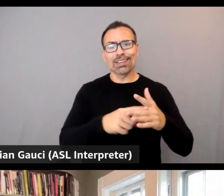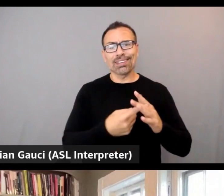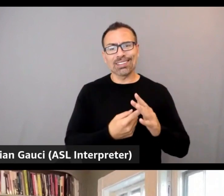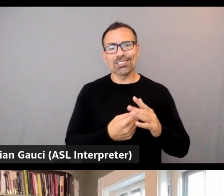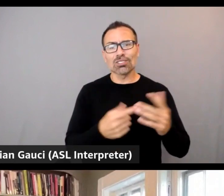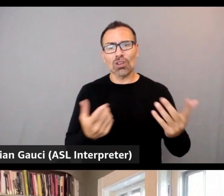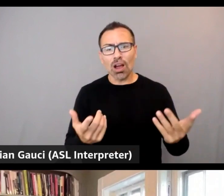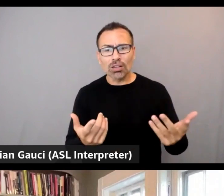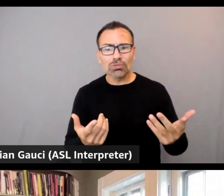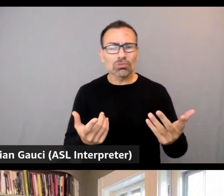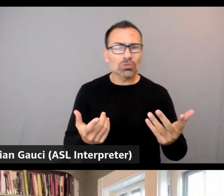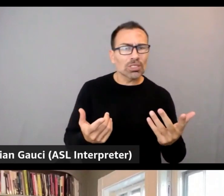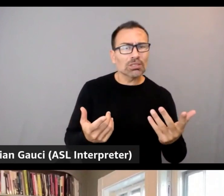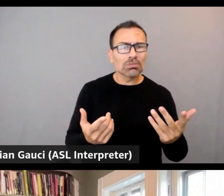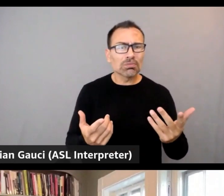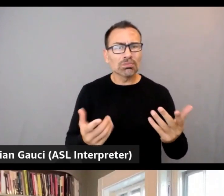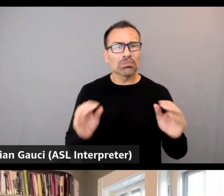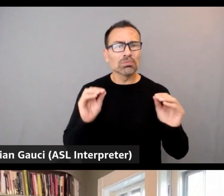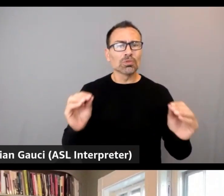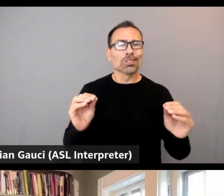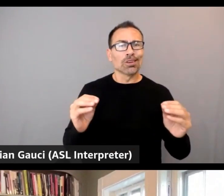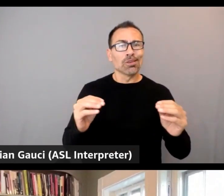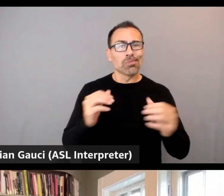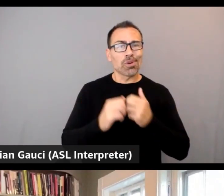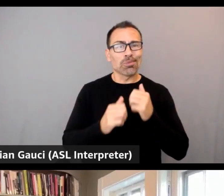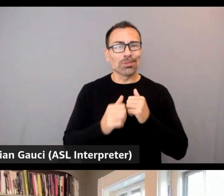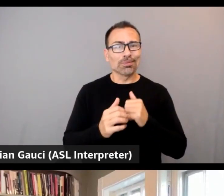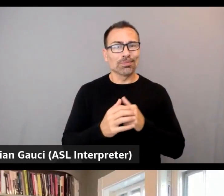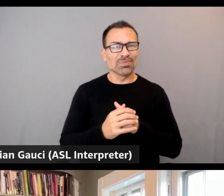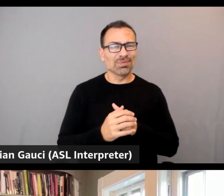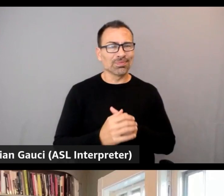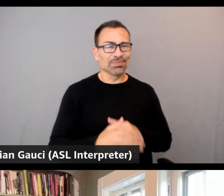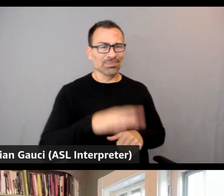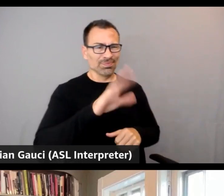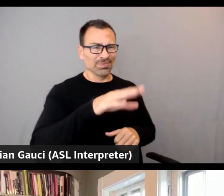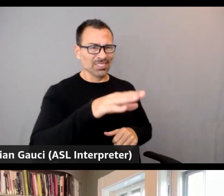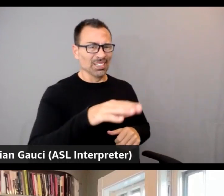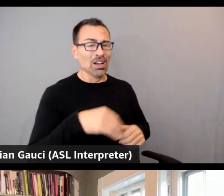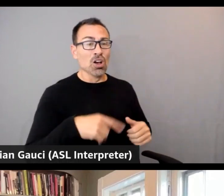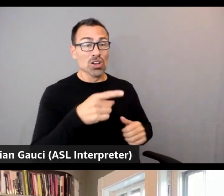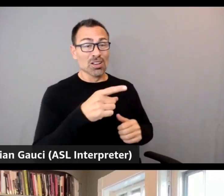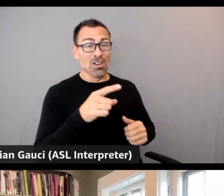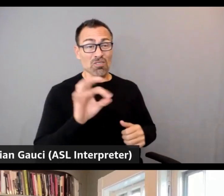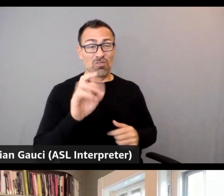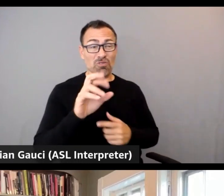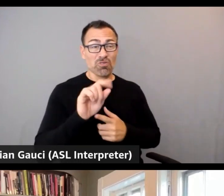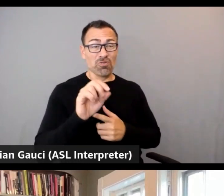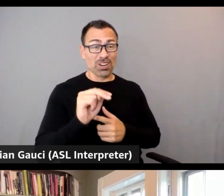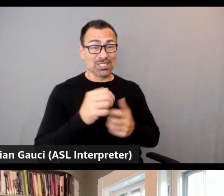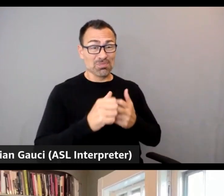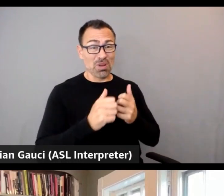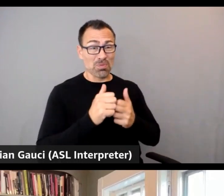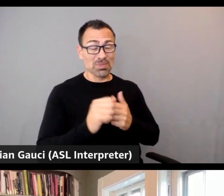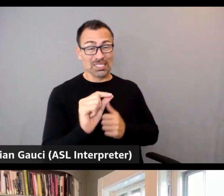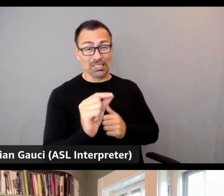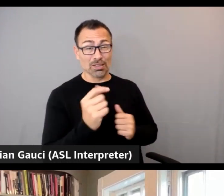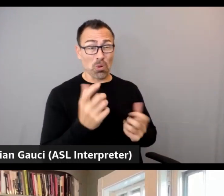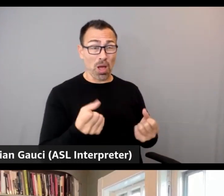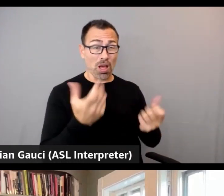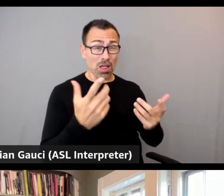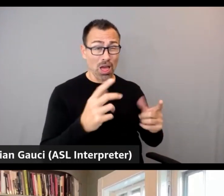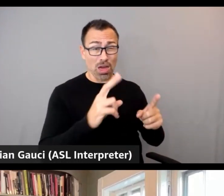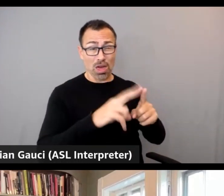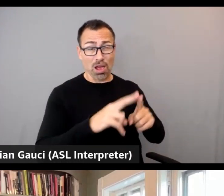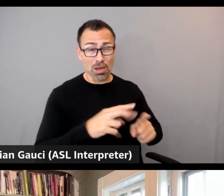friction. Yeah, talking about very little friction, were a lot of terms I heard and read about in the announcement.